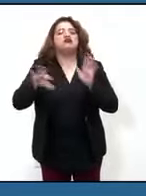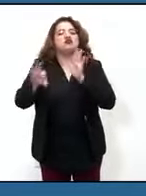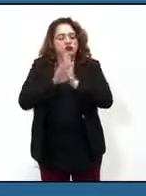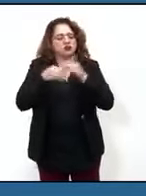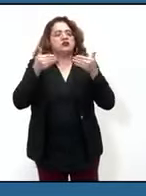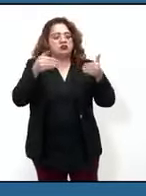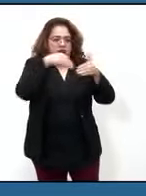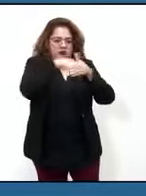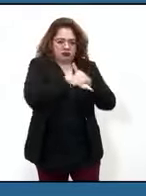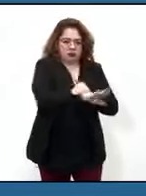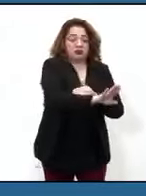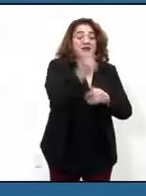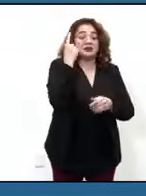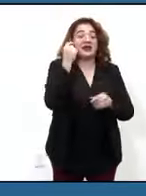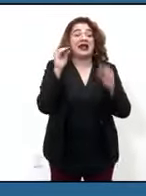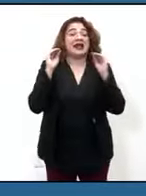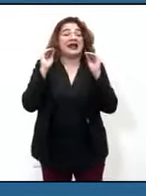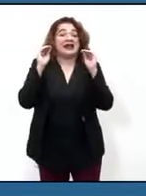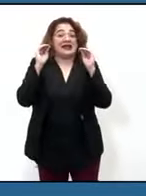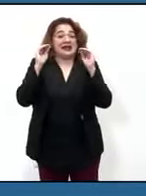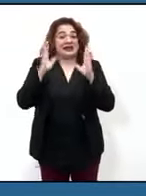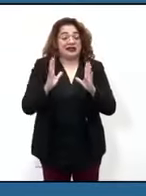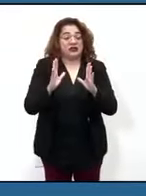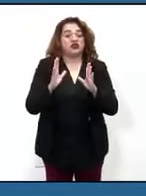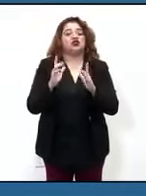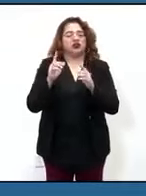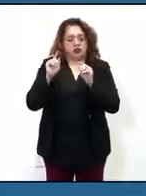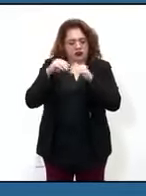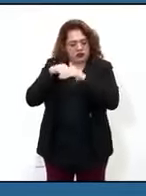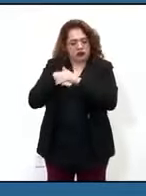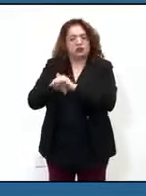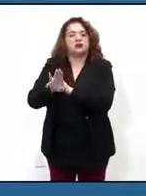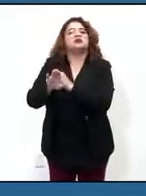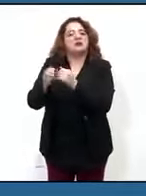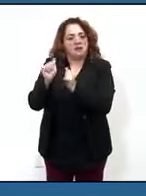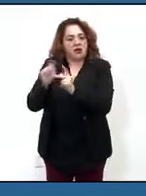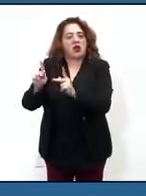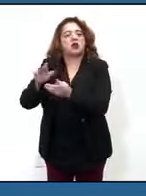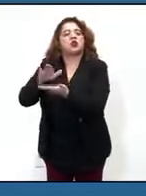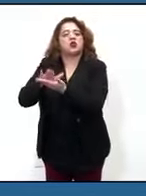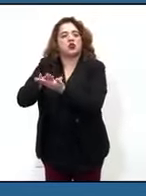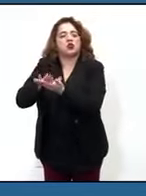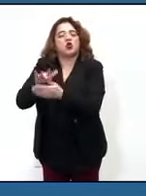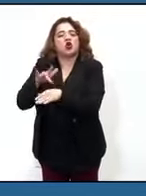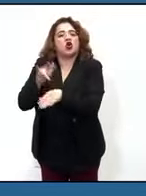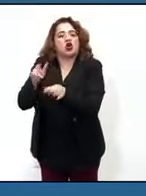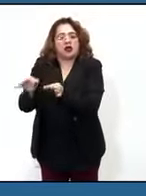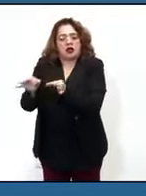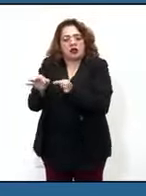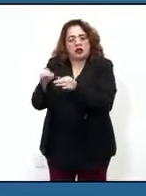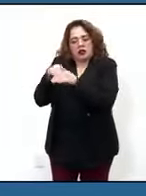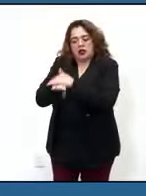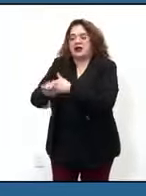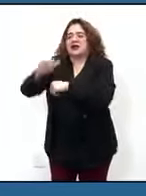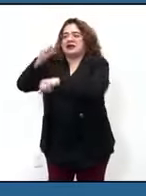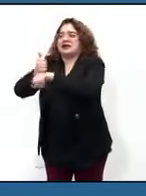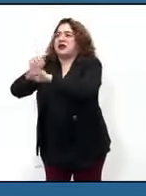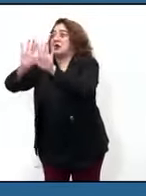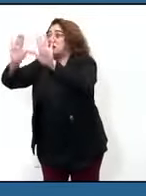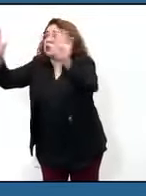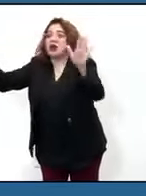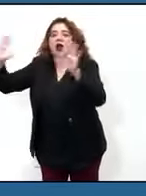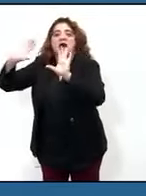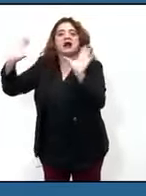teachers returning to their school buildings to acclimate to all the health and safety protocols, to get their classrooms ready, to